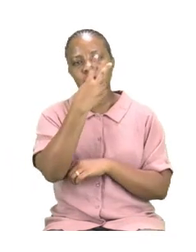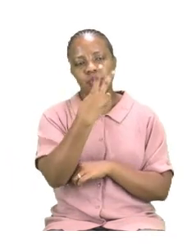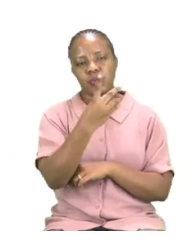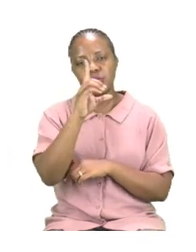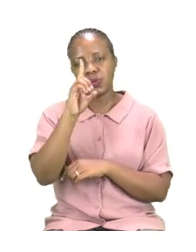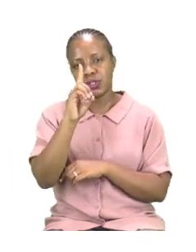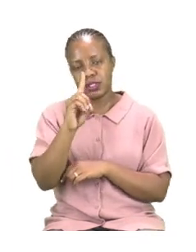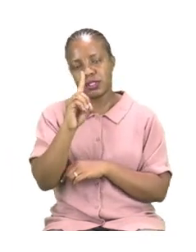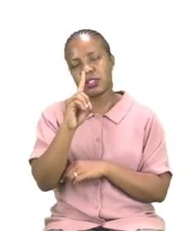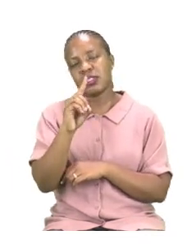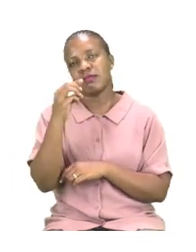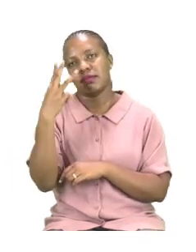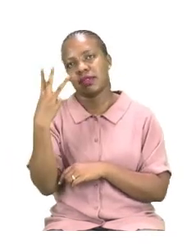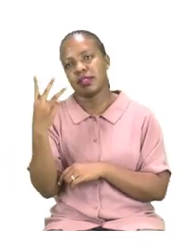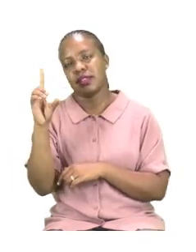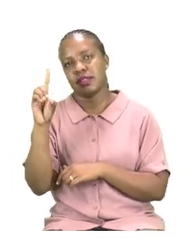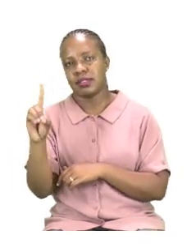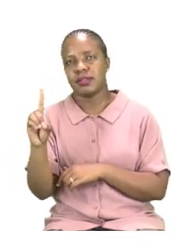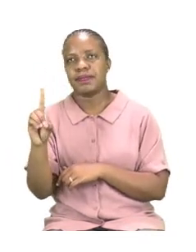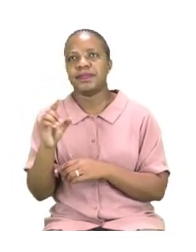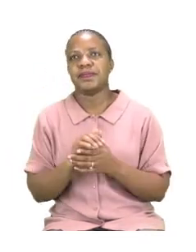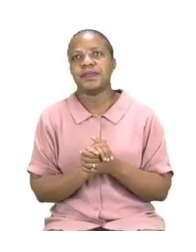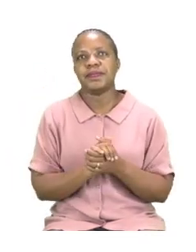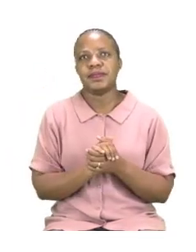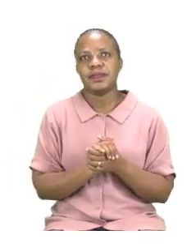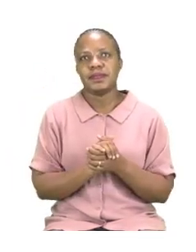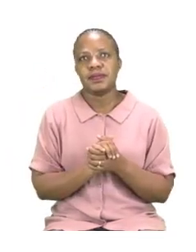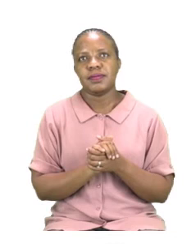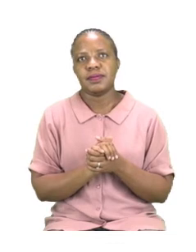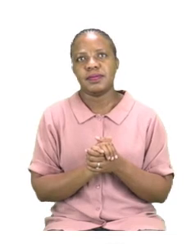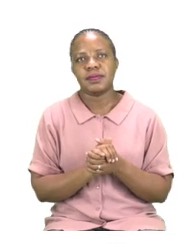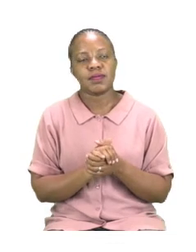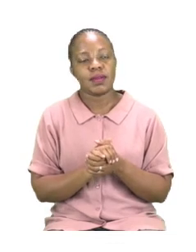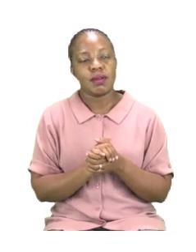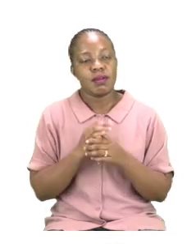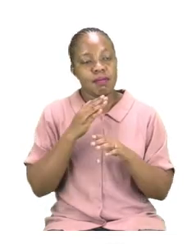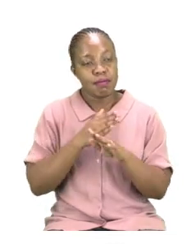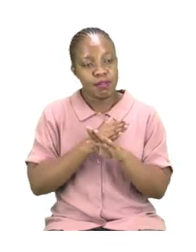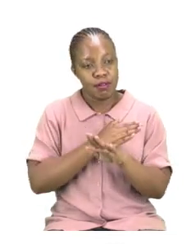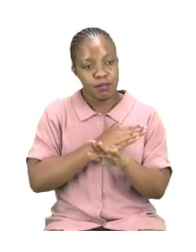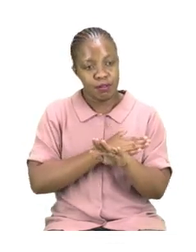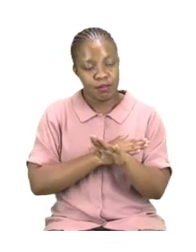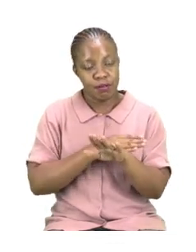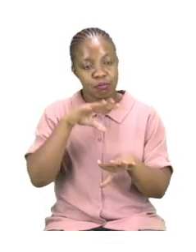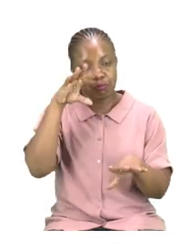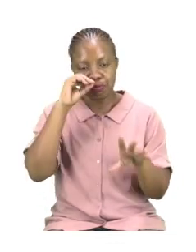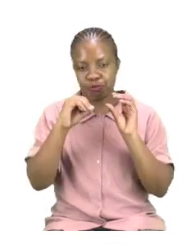this case, we have now moved from 2D shapes and included